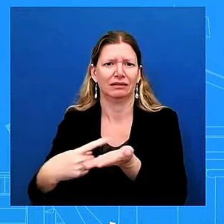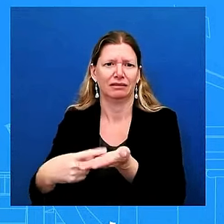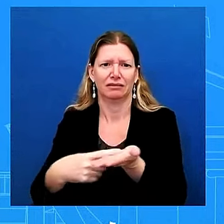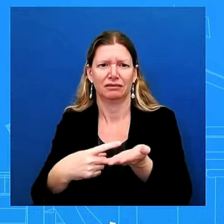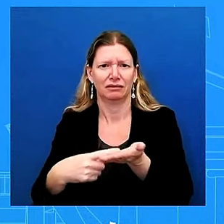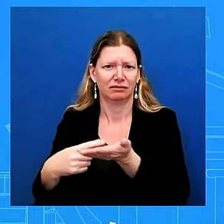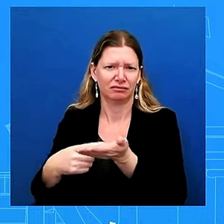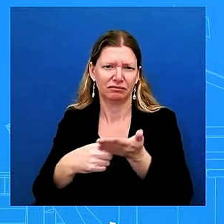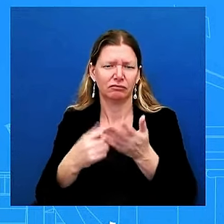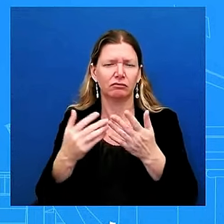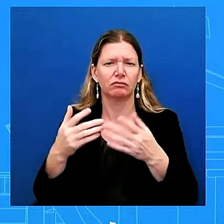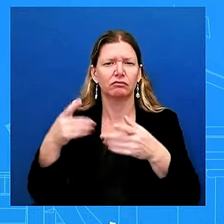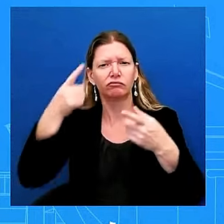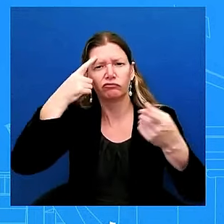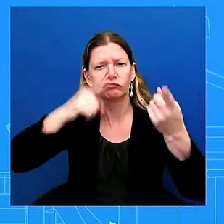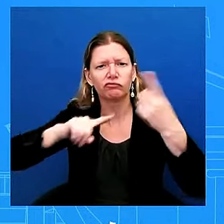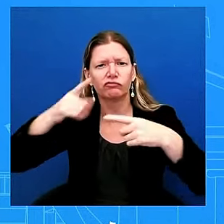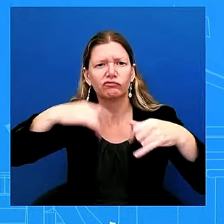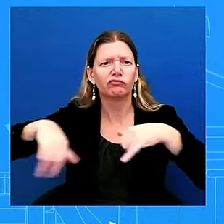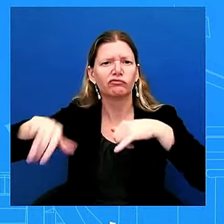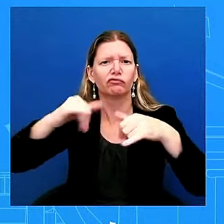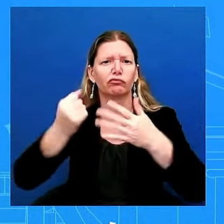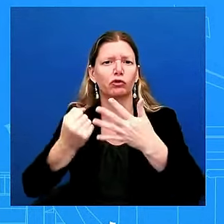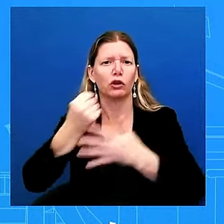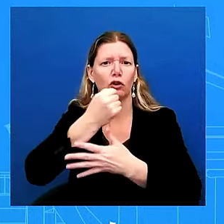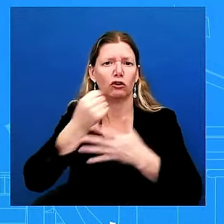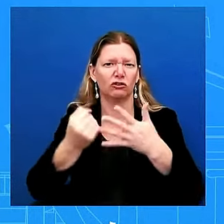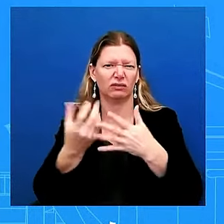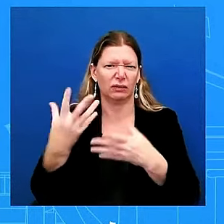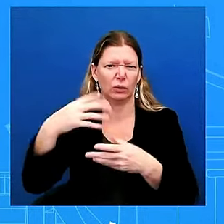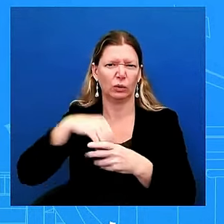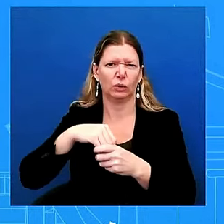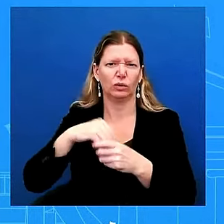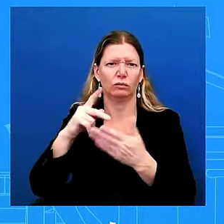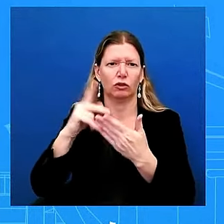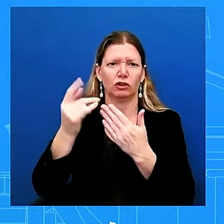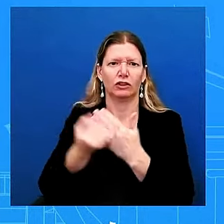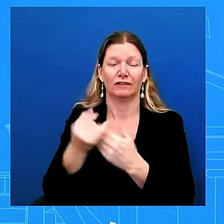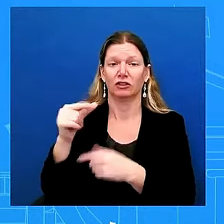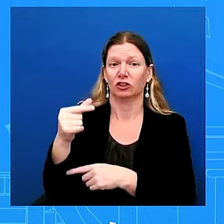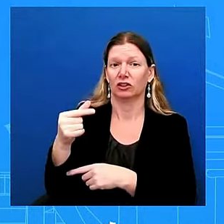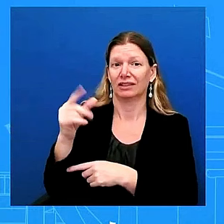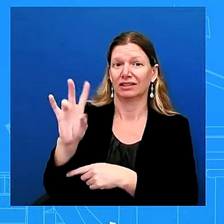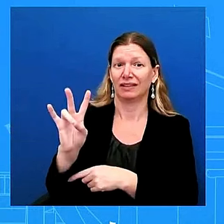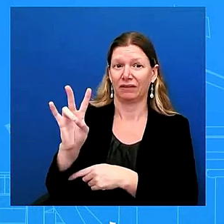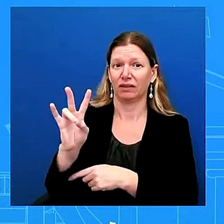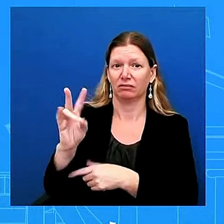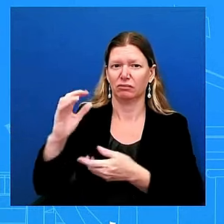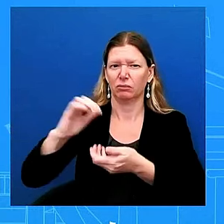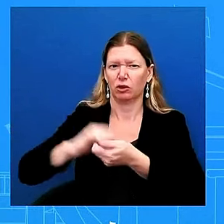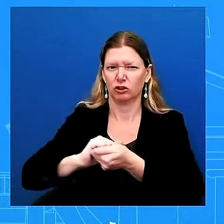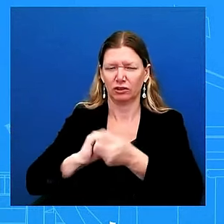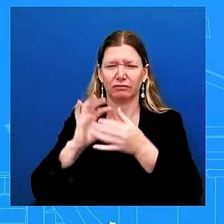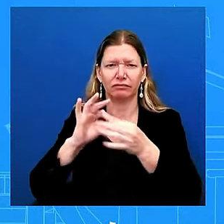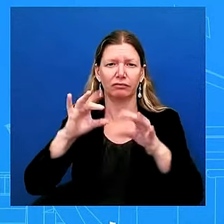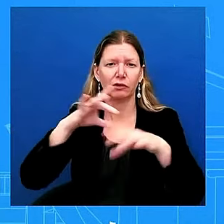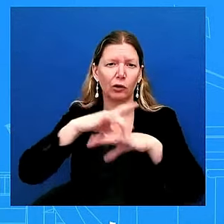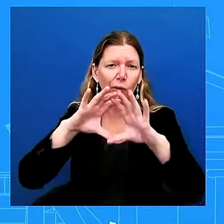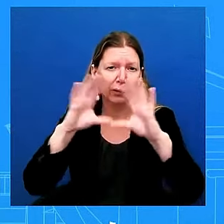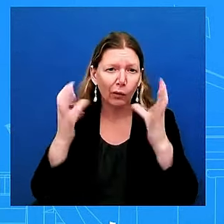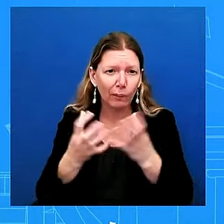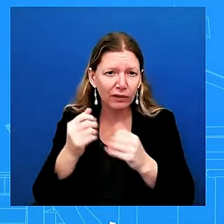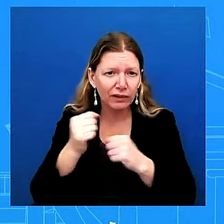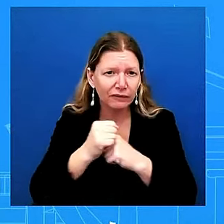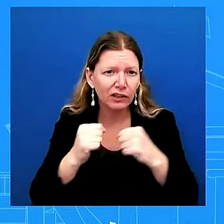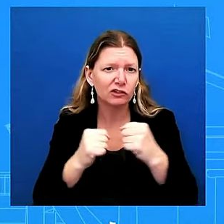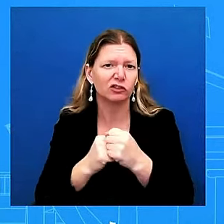and investment pgi africa's first transcontinental open access rail network that starts uh that